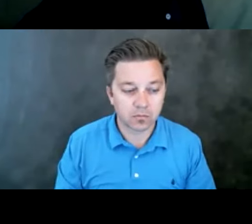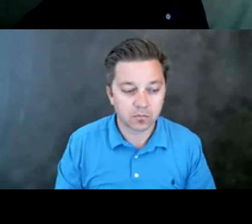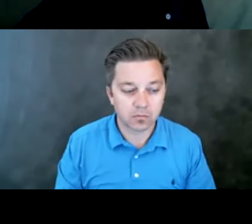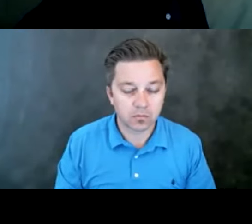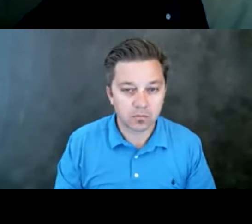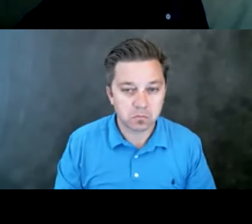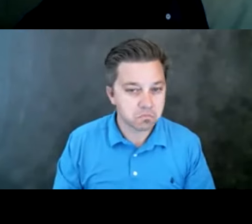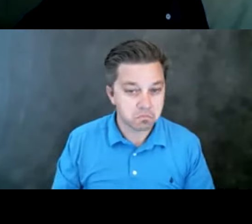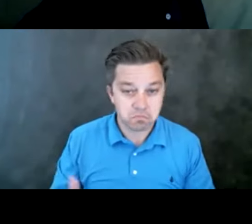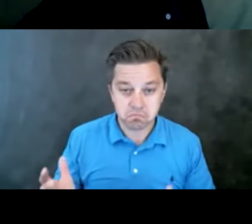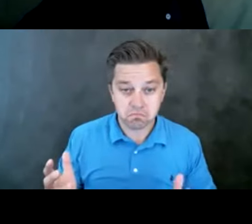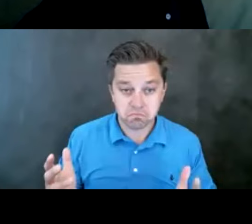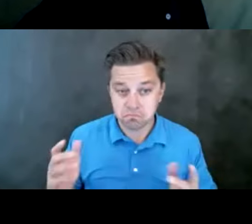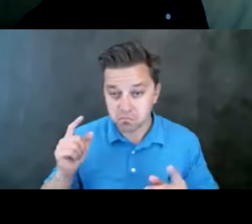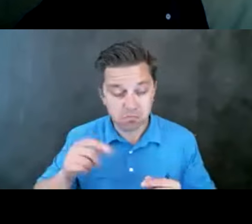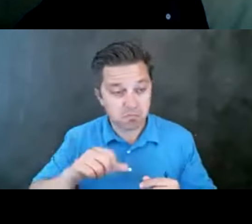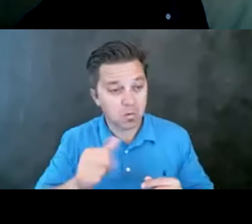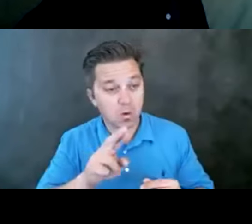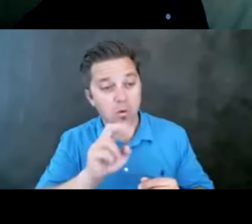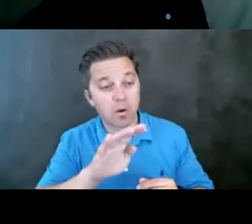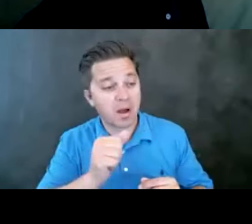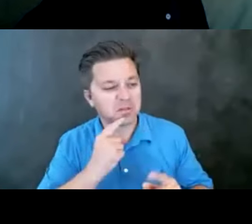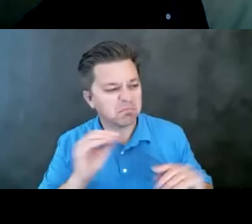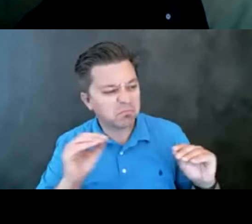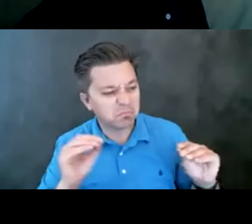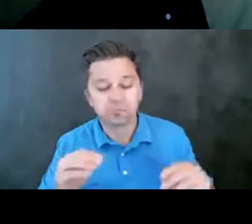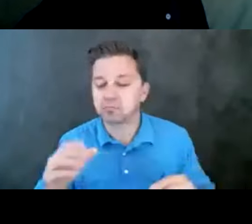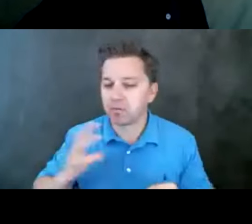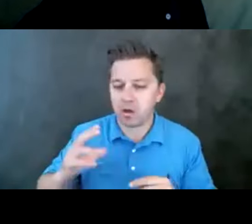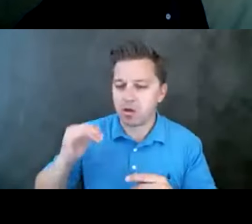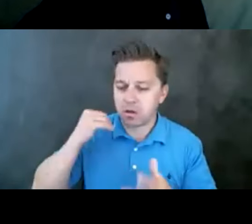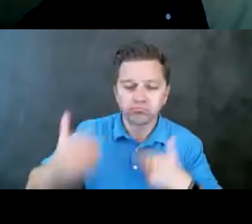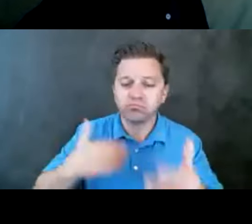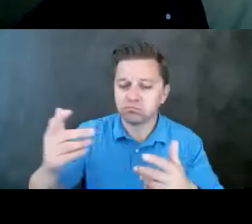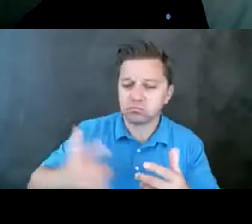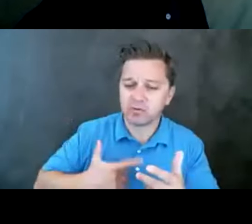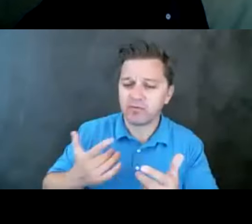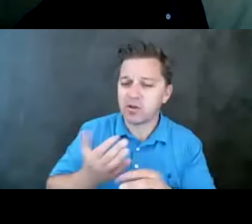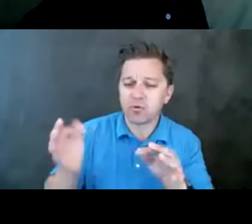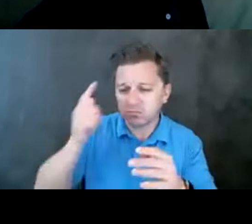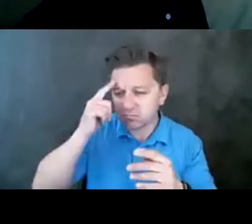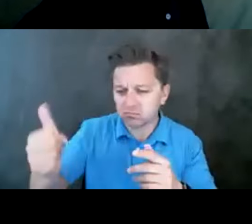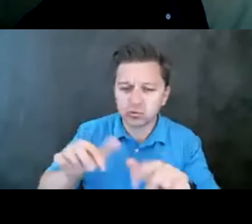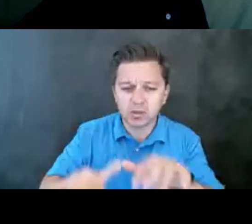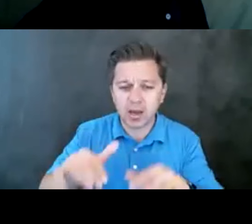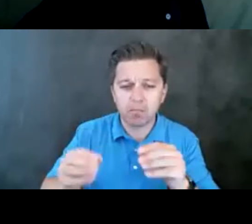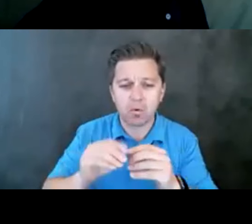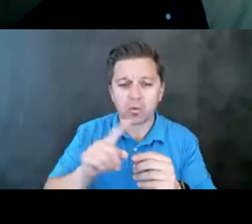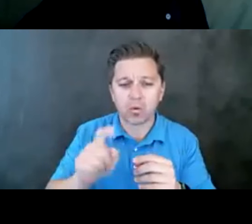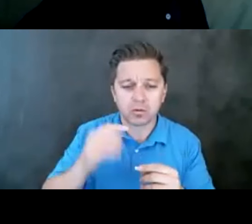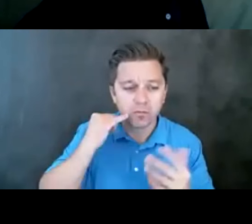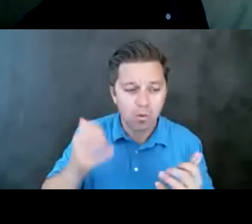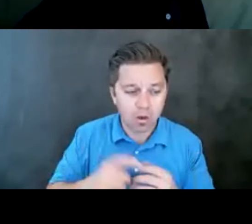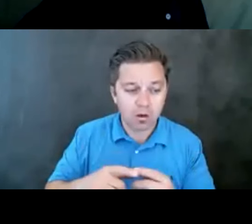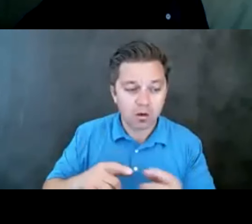All right. Well, again, please, as I'm going, feel free to type in any questions as we move along here. Oh, some Omar is asking if you can go back to the statewide